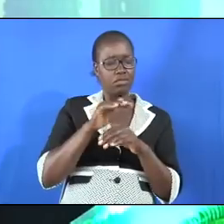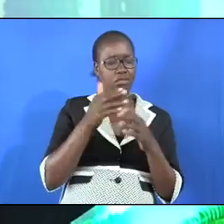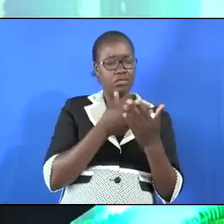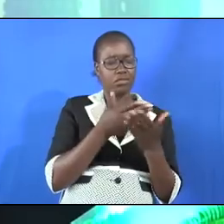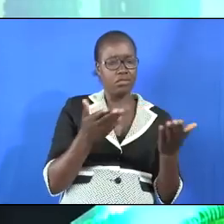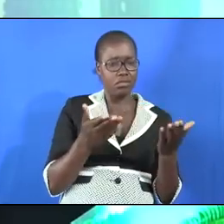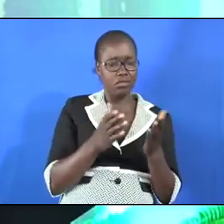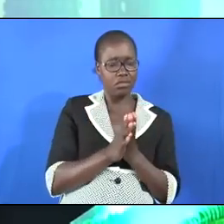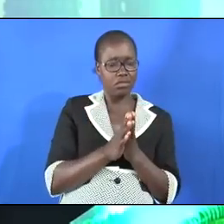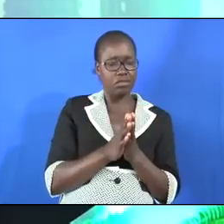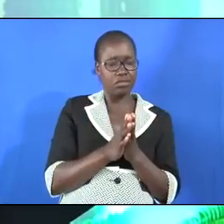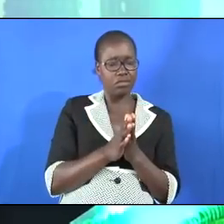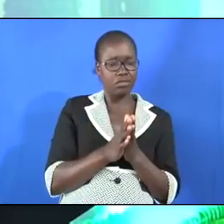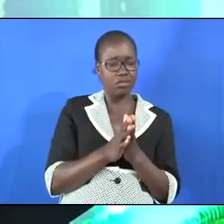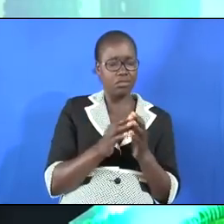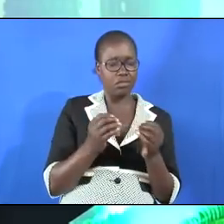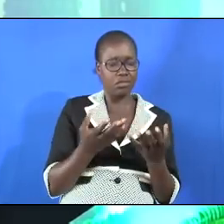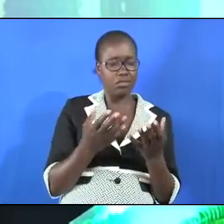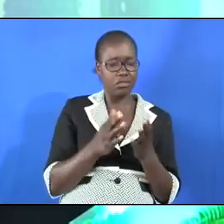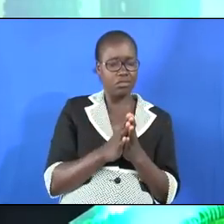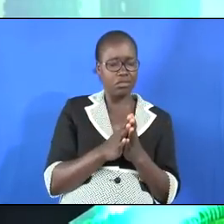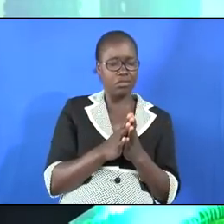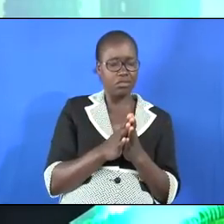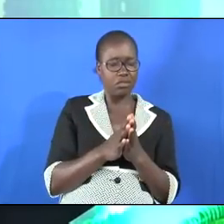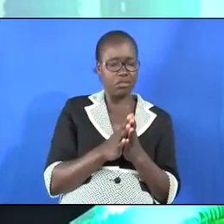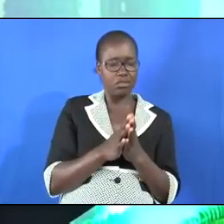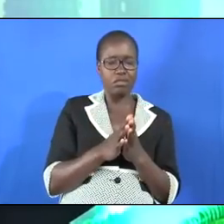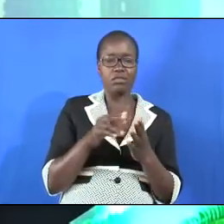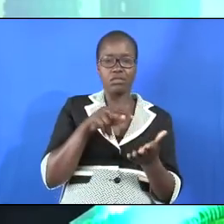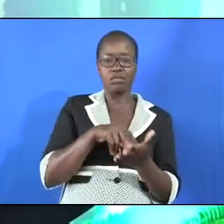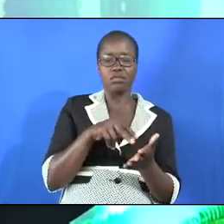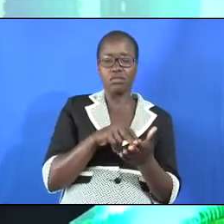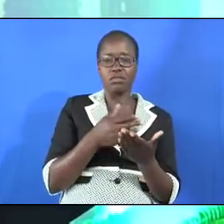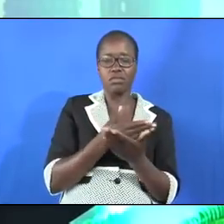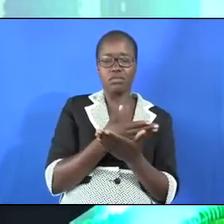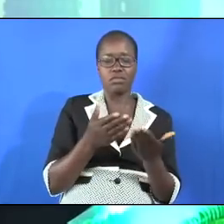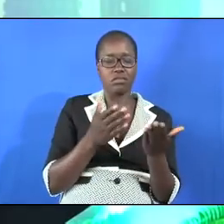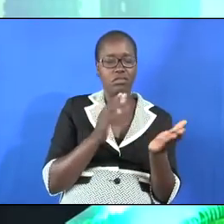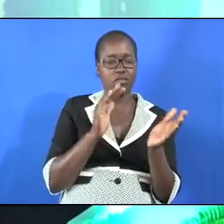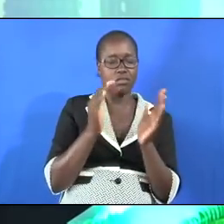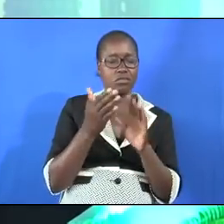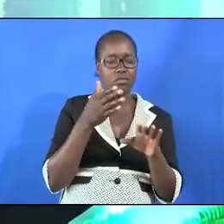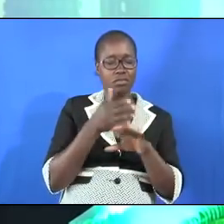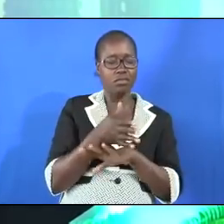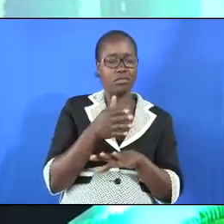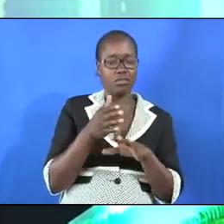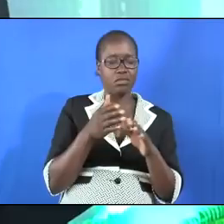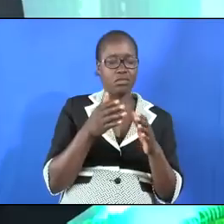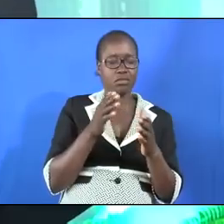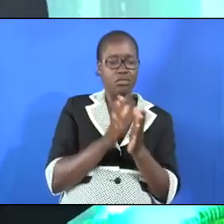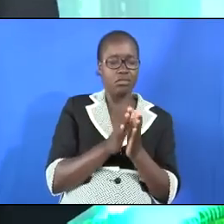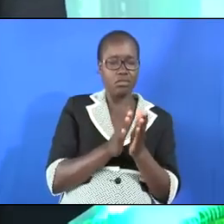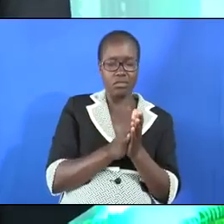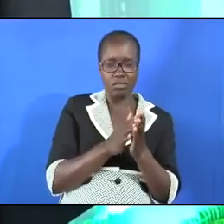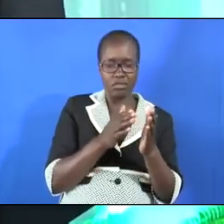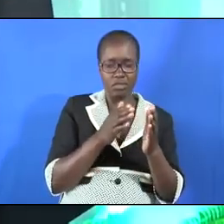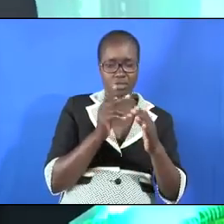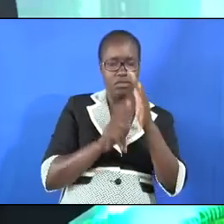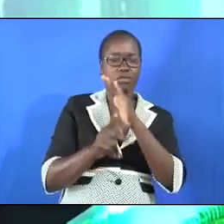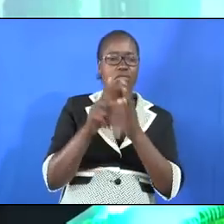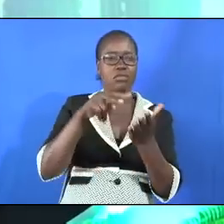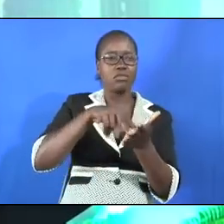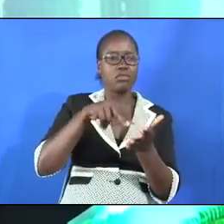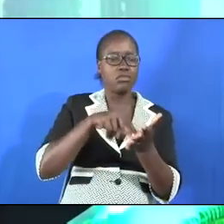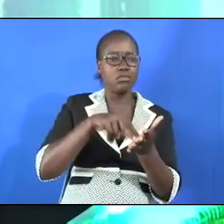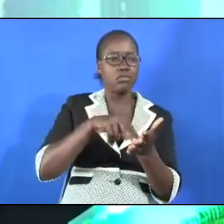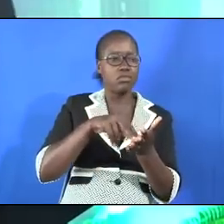boys offers that these were not just boys but they were students in a false prophet school it had gotten to